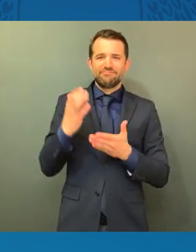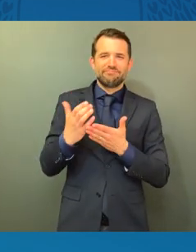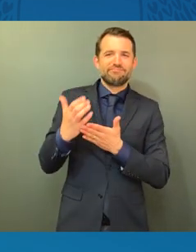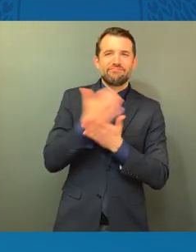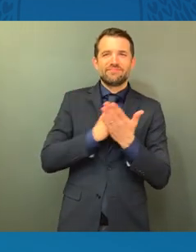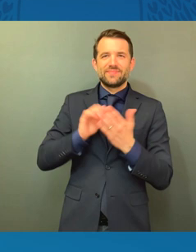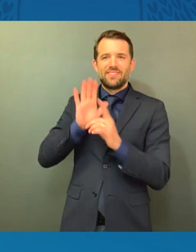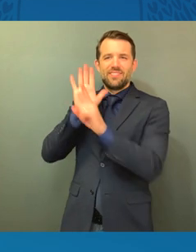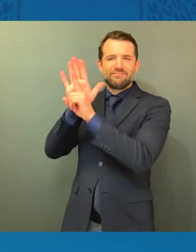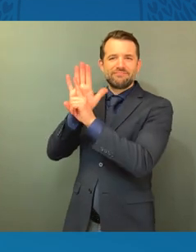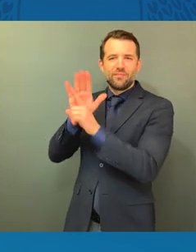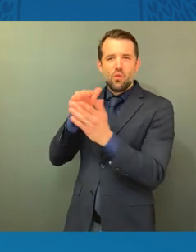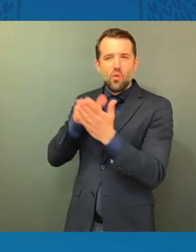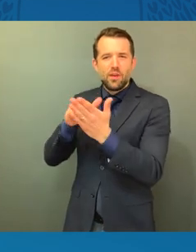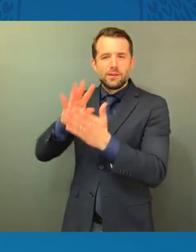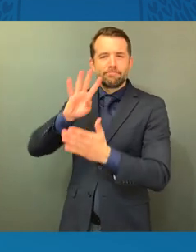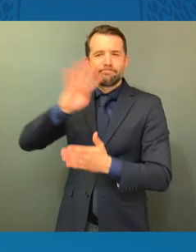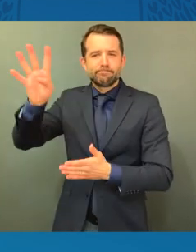see you.